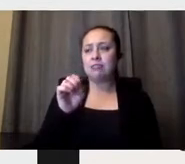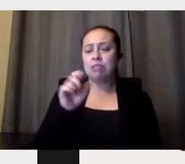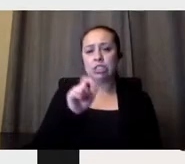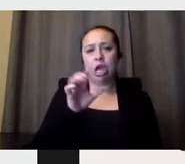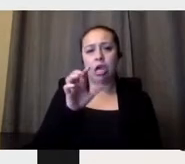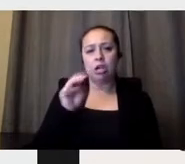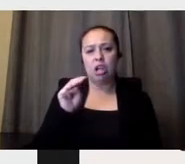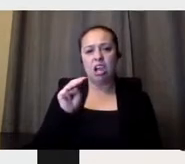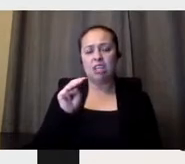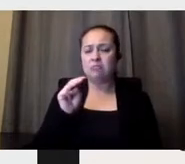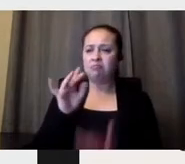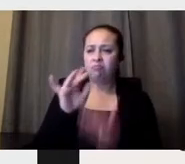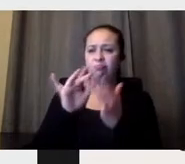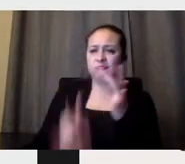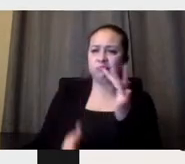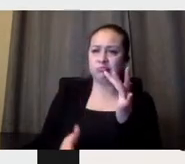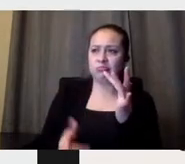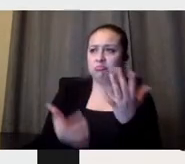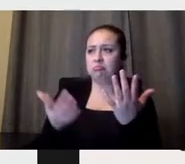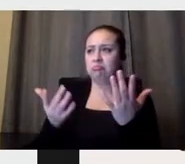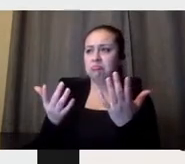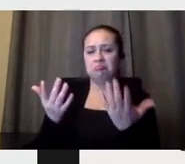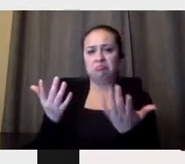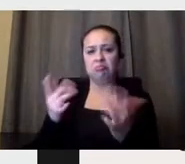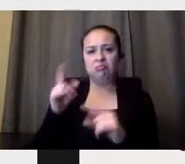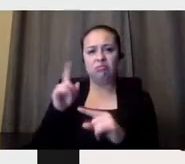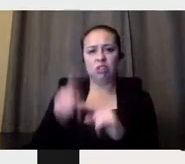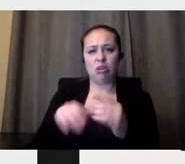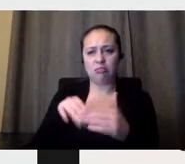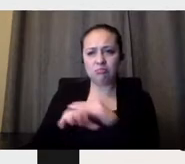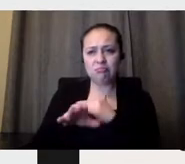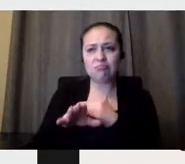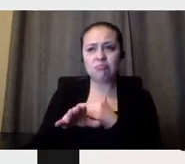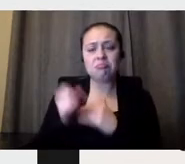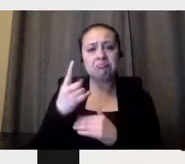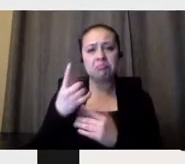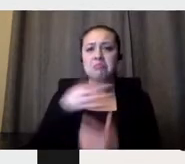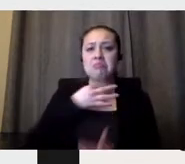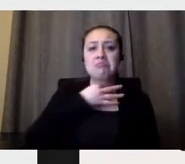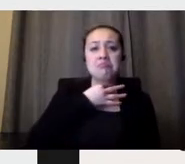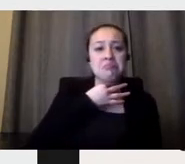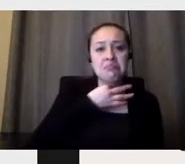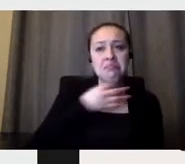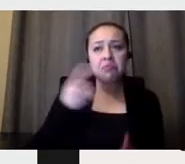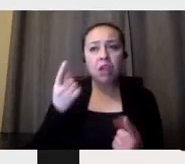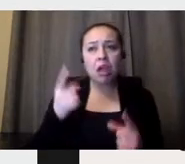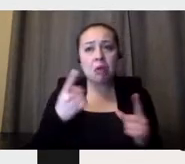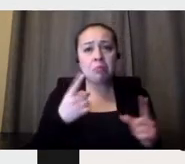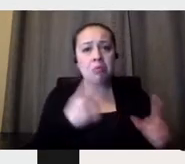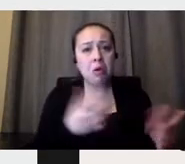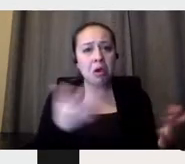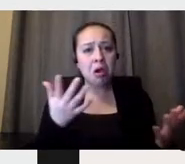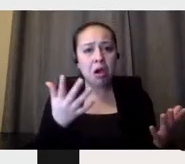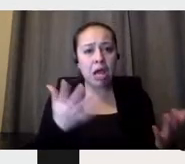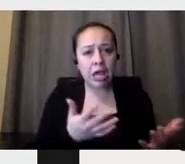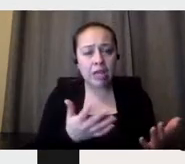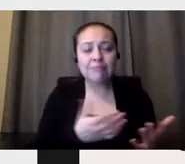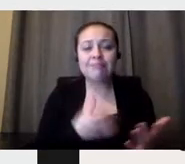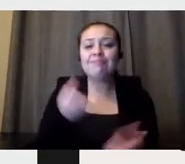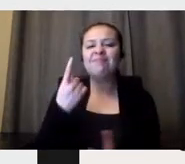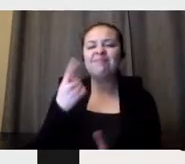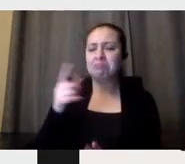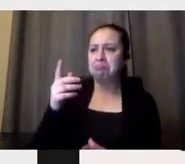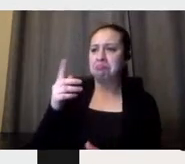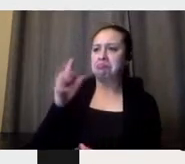somehow I was curious to check what was going on with it. And then I discovered that the site was offline.